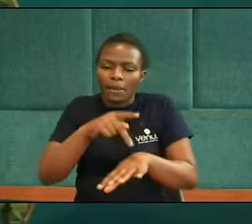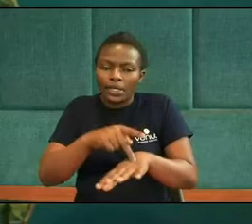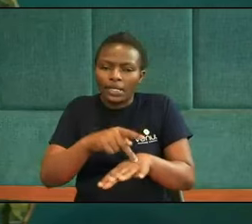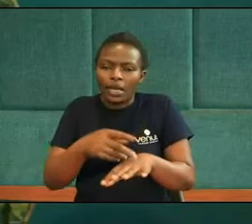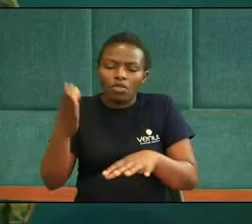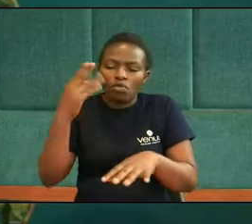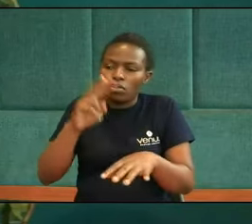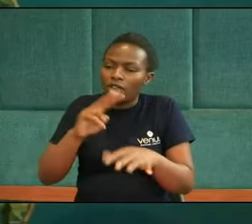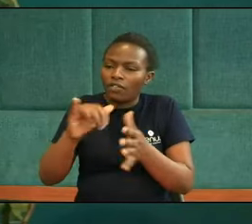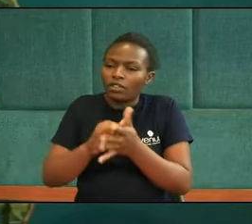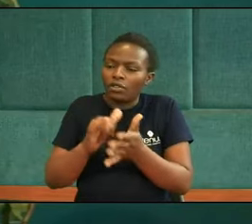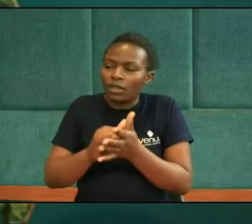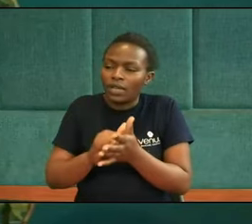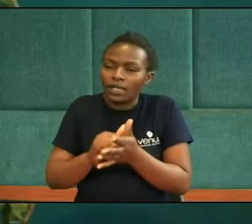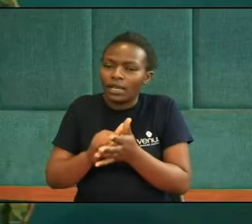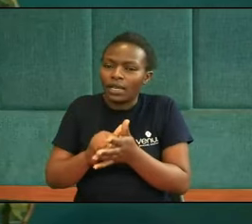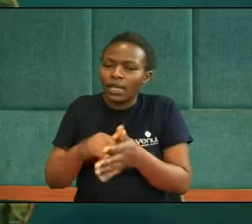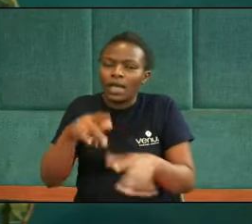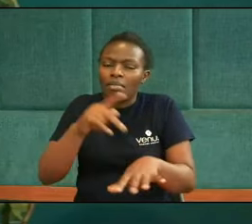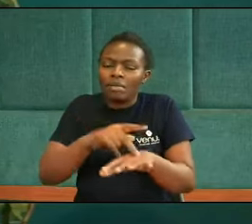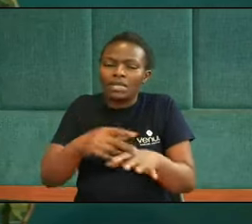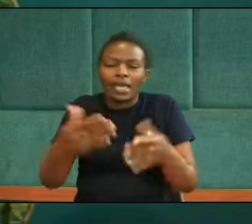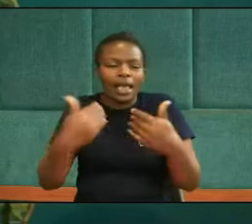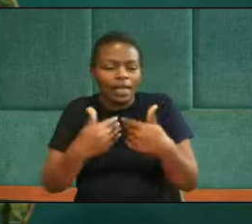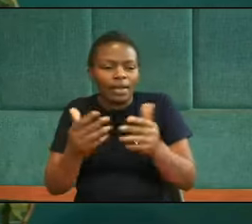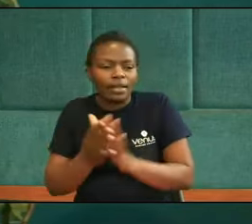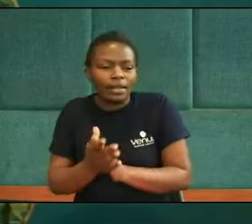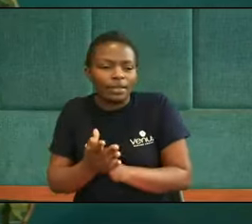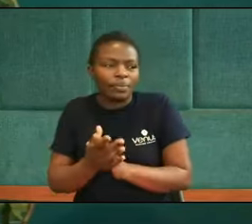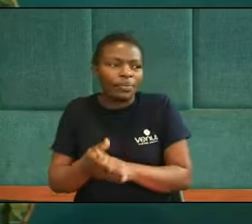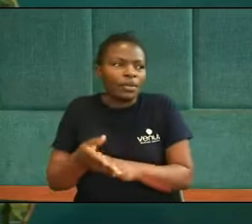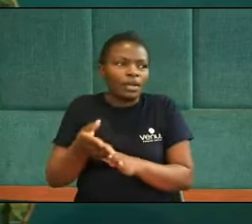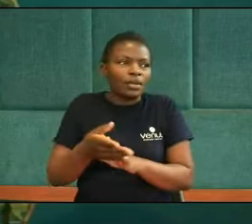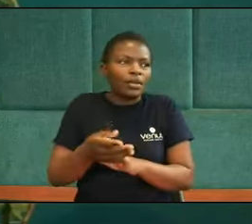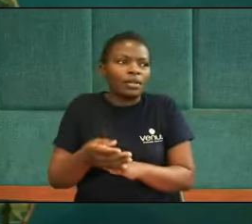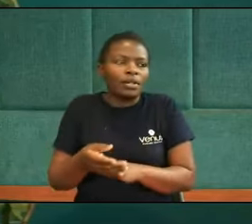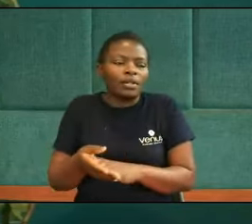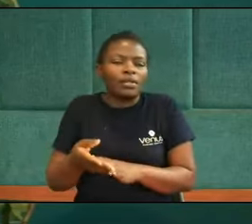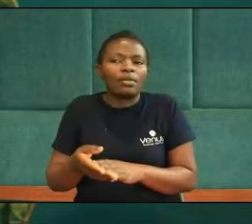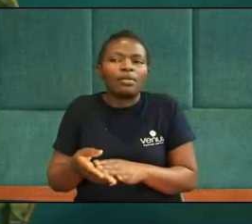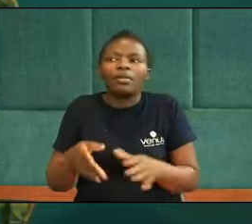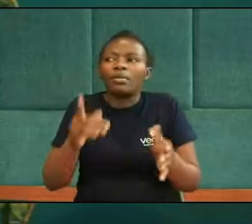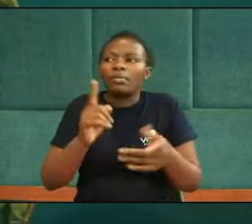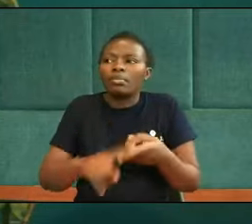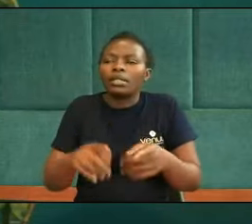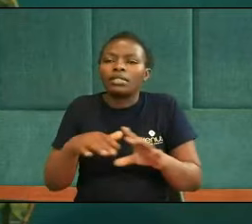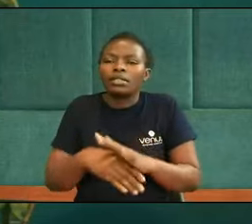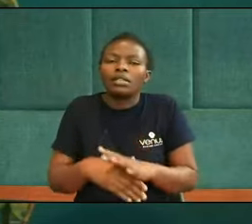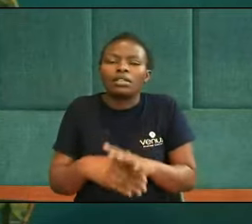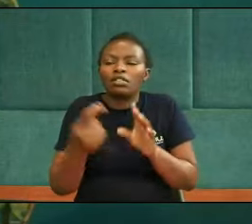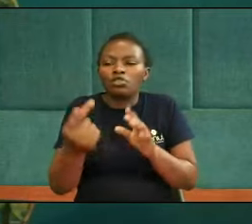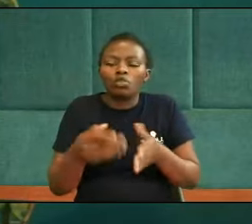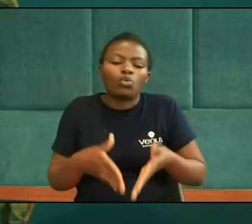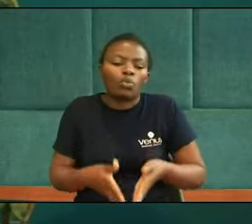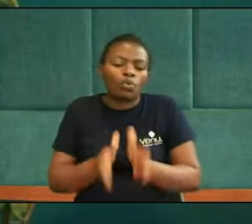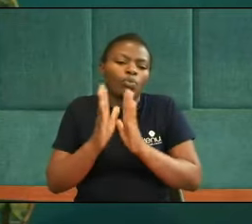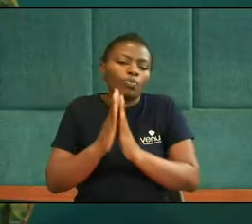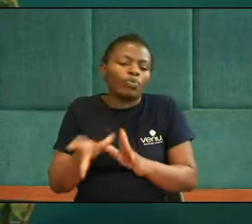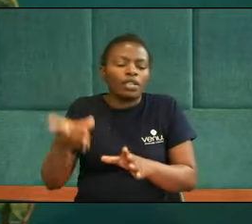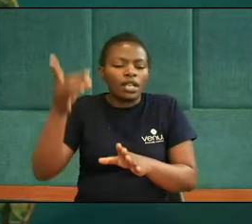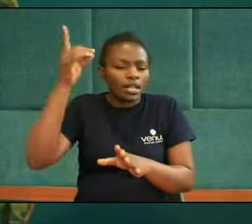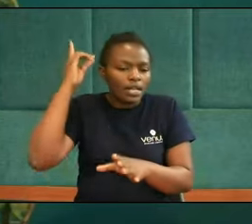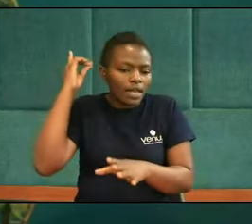And in the story It's sort of some amalgamated text But in summary Daniel